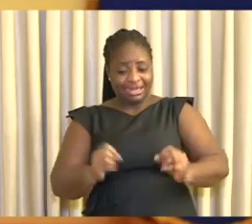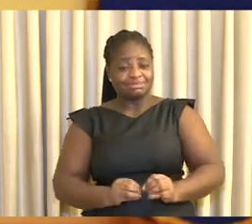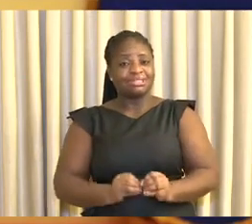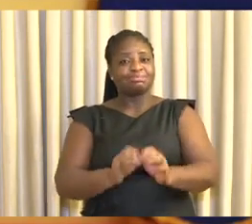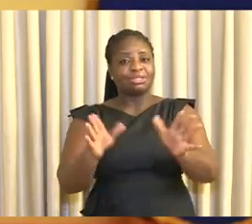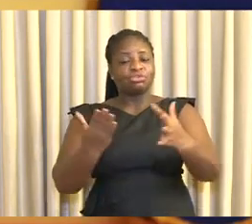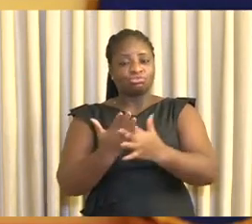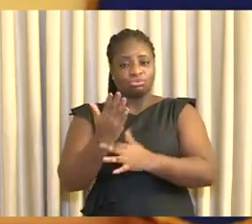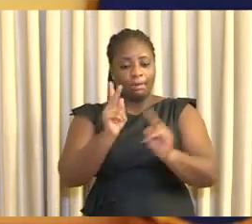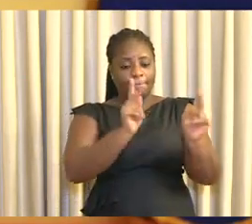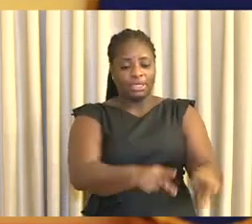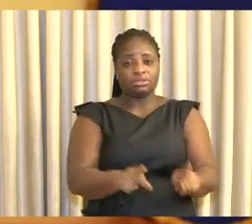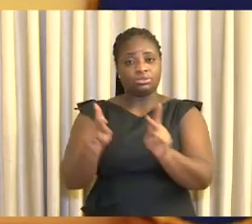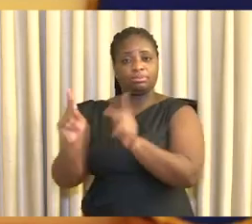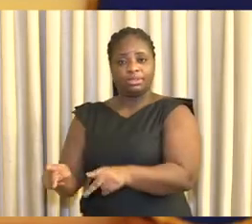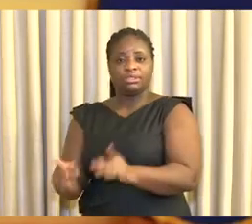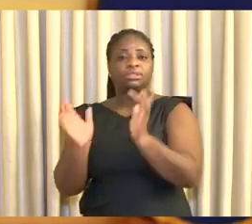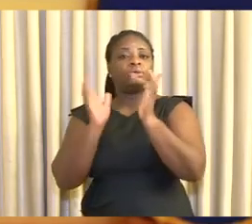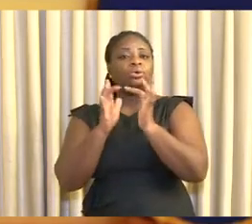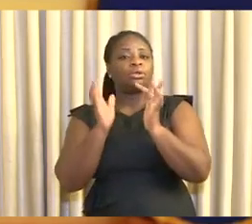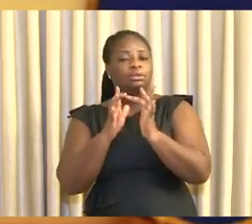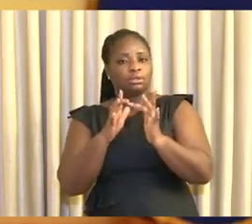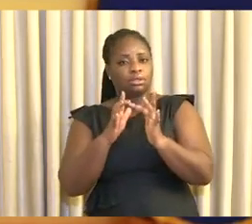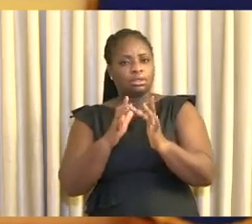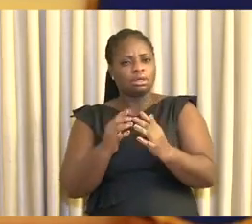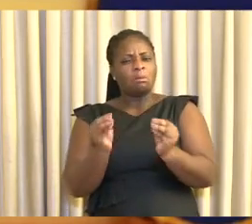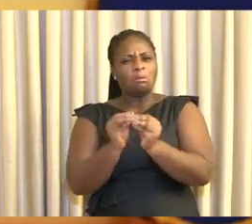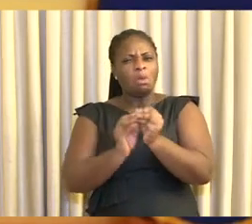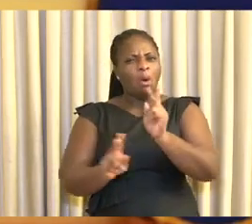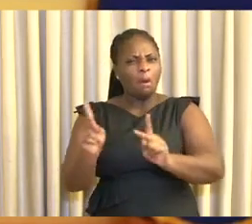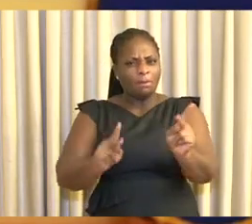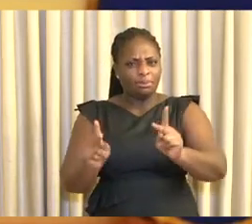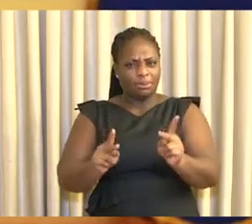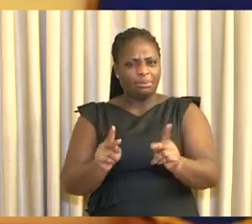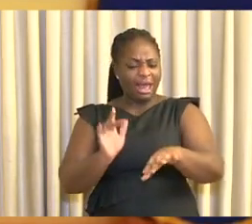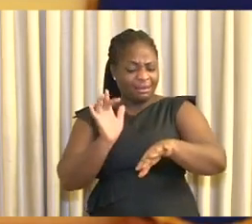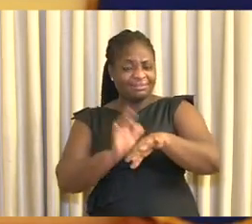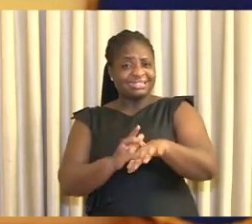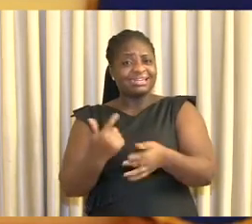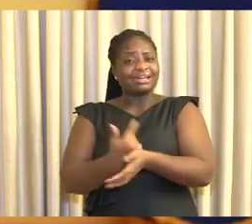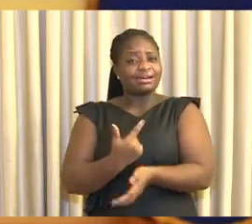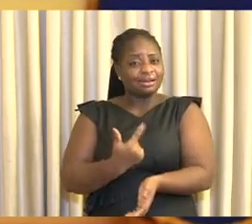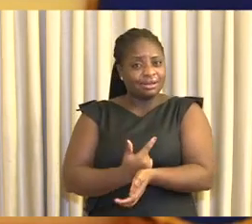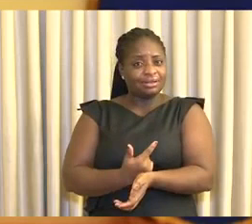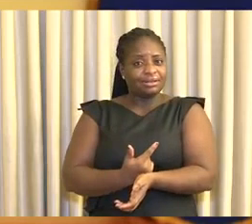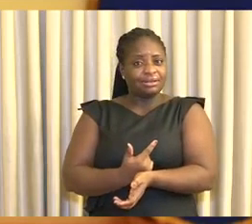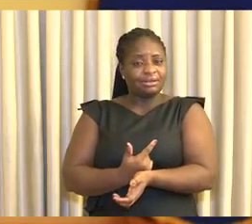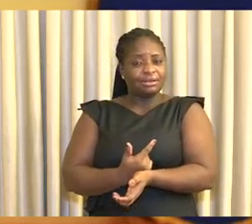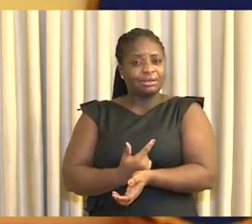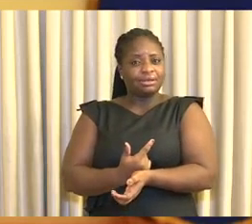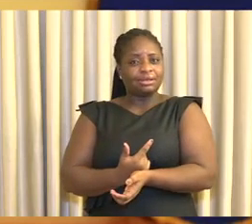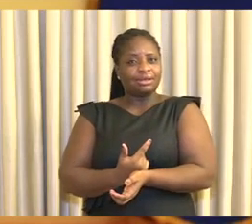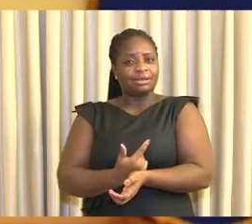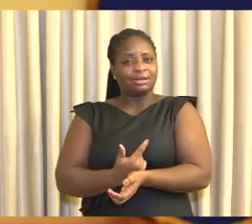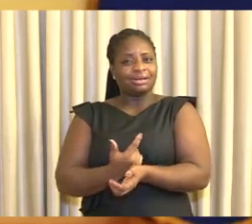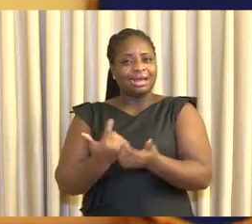through person-to-person contact. The majority of persons infected in Ghana have mild to